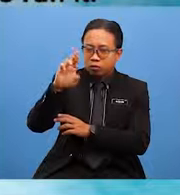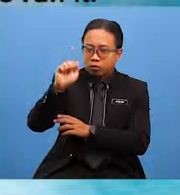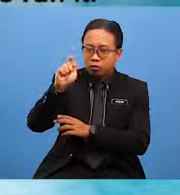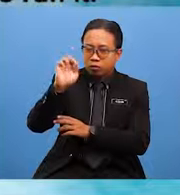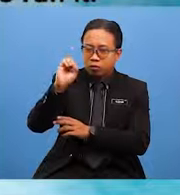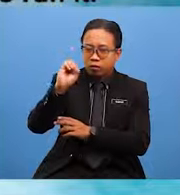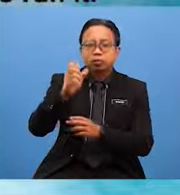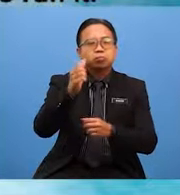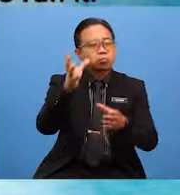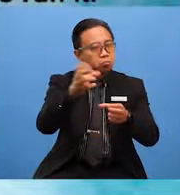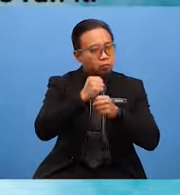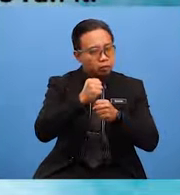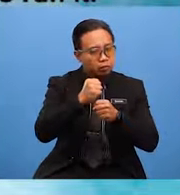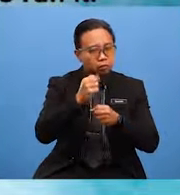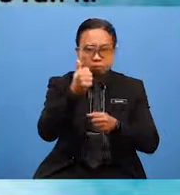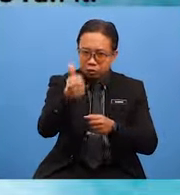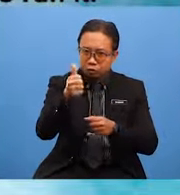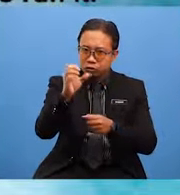better operator to run it.